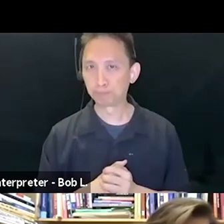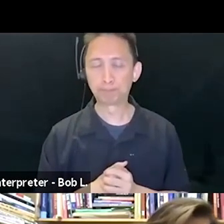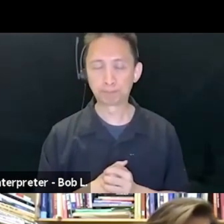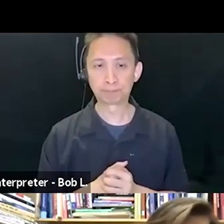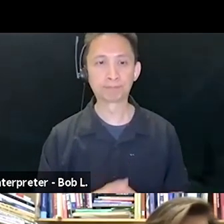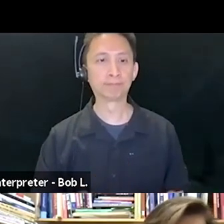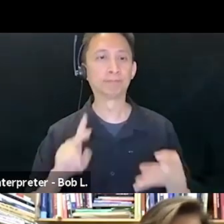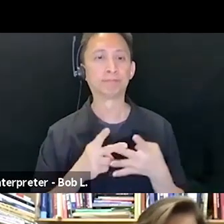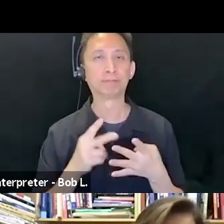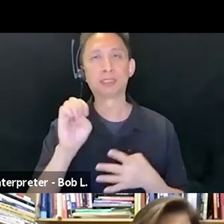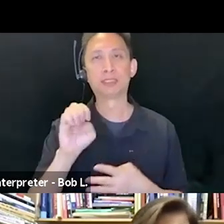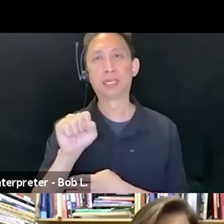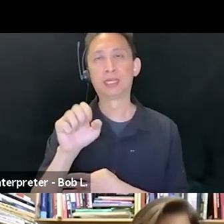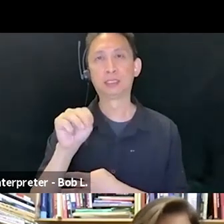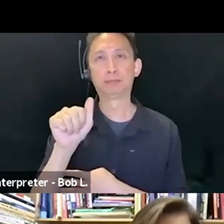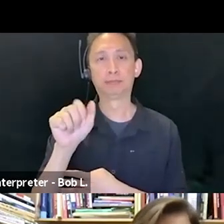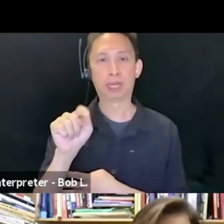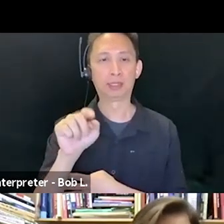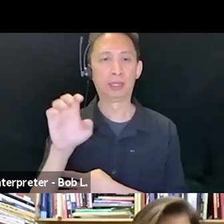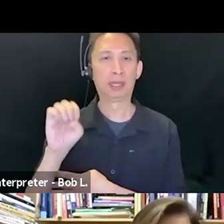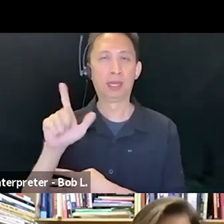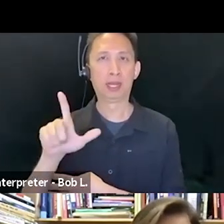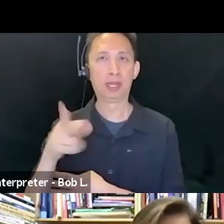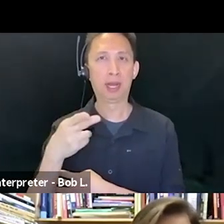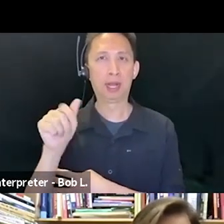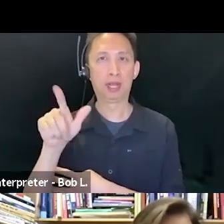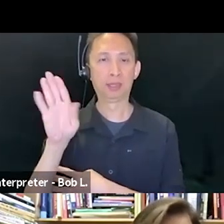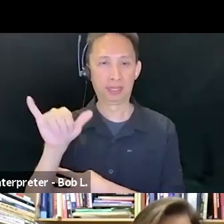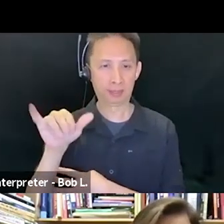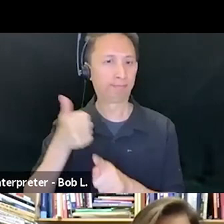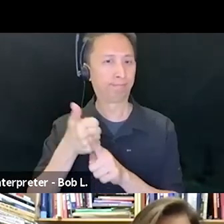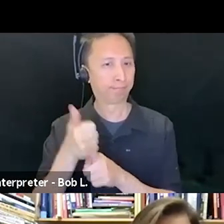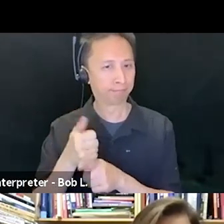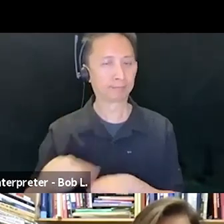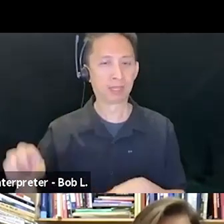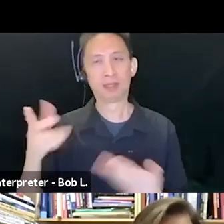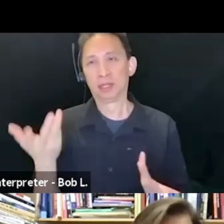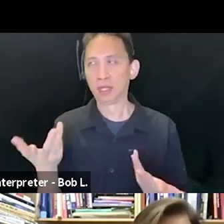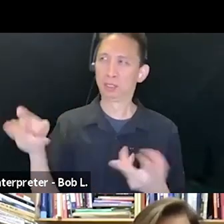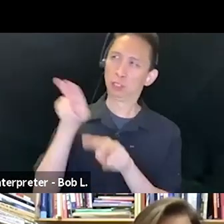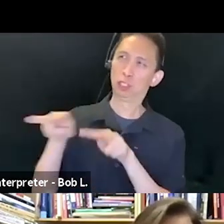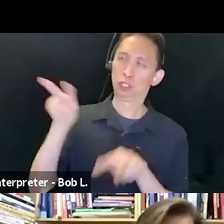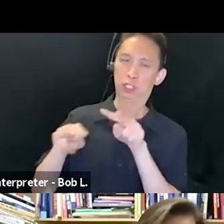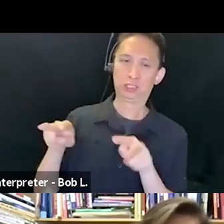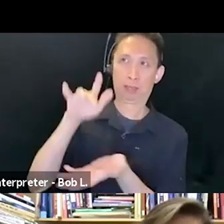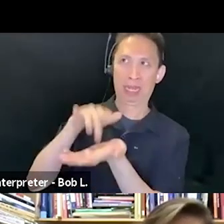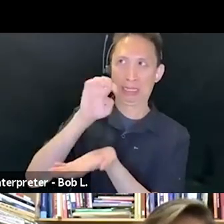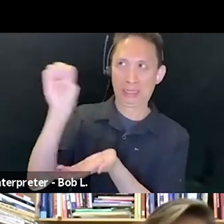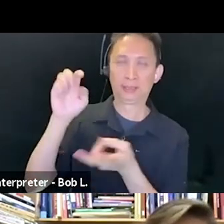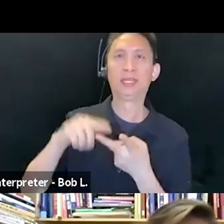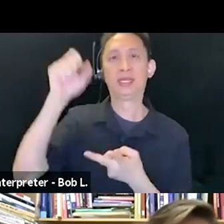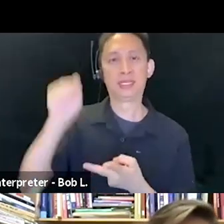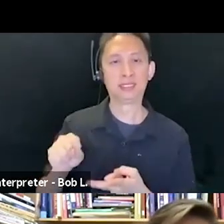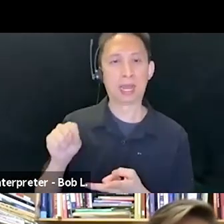Esmat Al-Halabi is an historian of the transnational Middle East and South Asia. He's currently